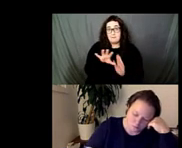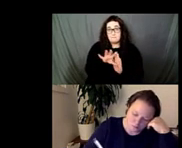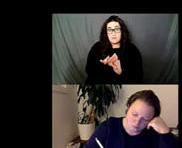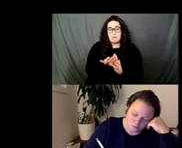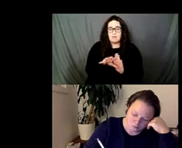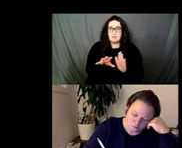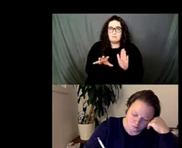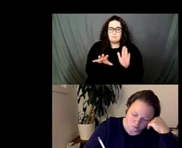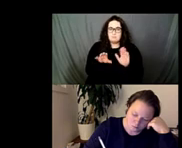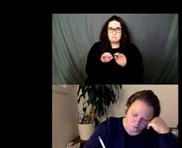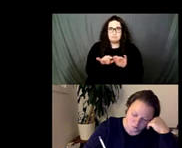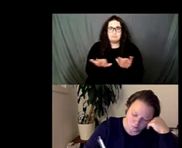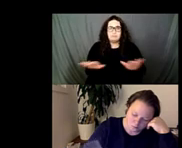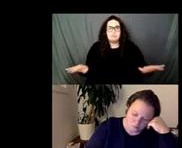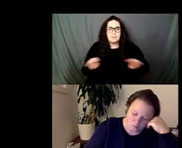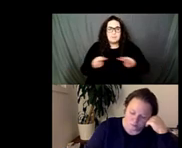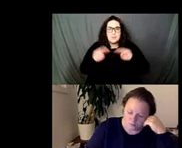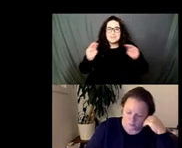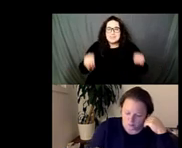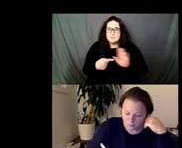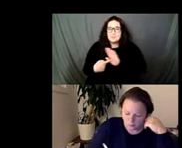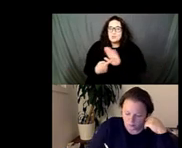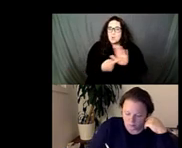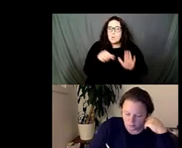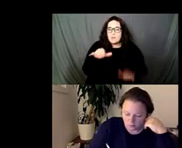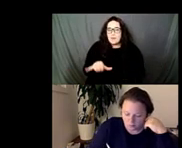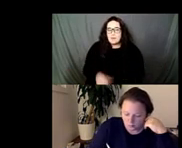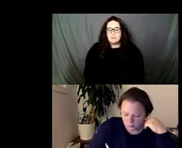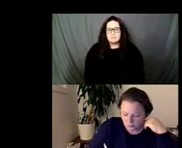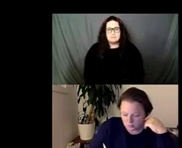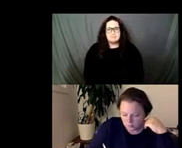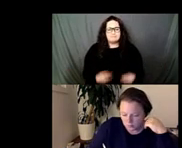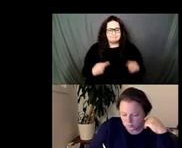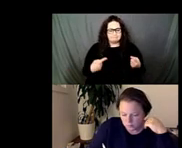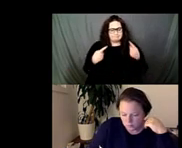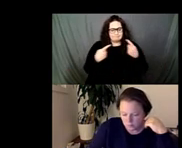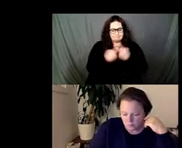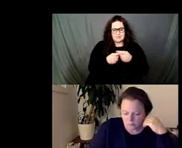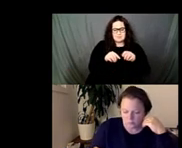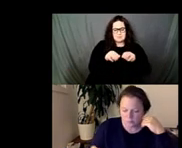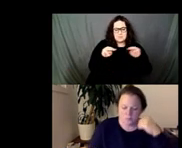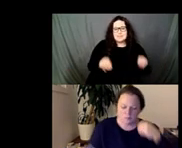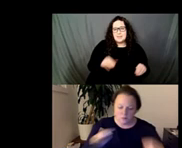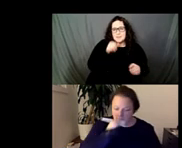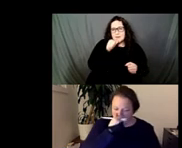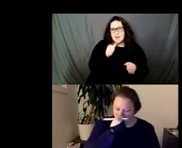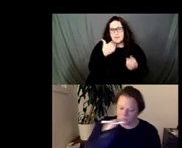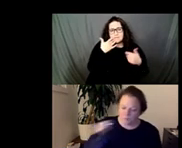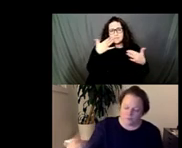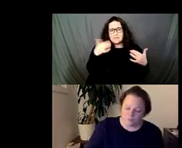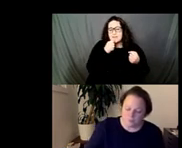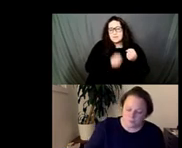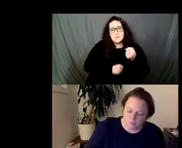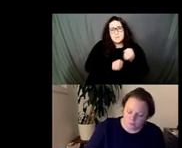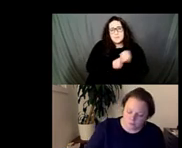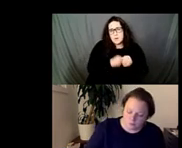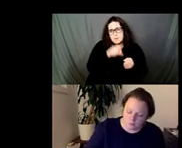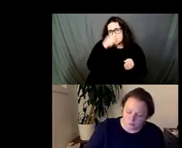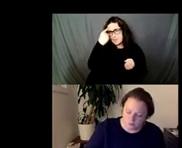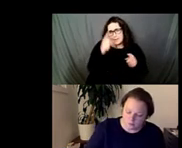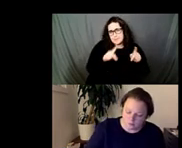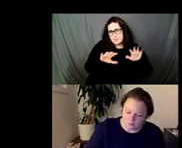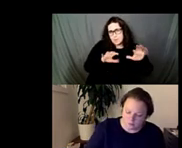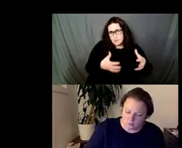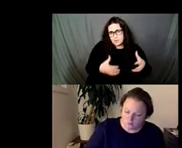fairly regularly and museums are spaces that are pretty hostile to black people in general right so when it was being exhibited here at the mca i'm picking on the